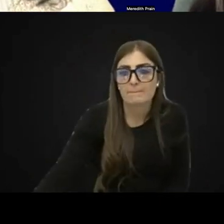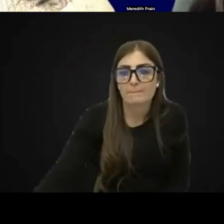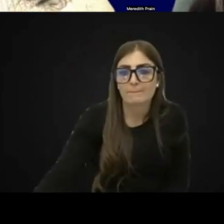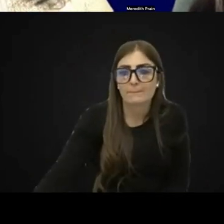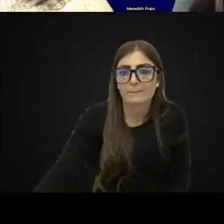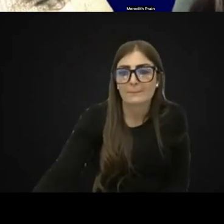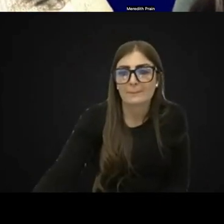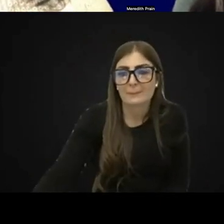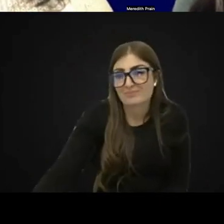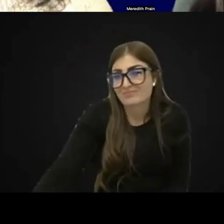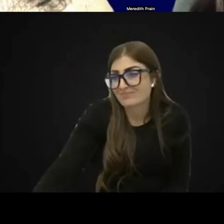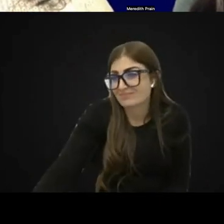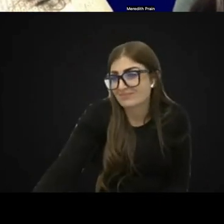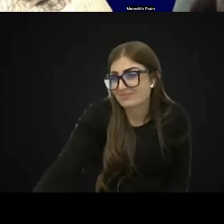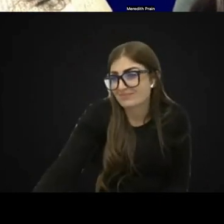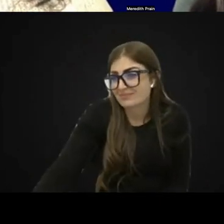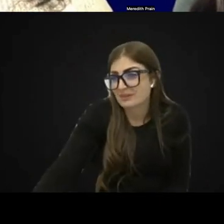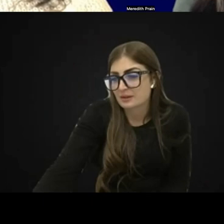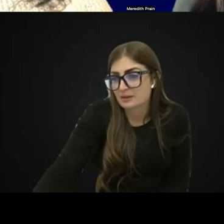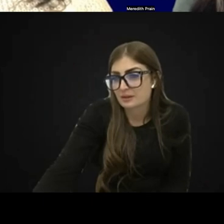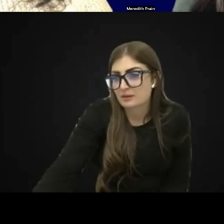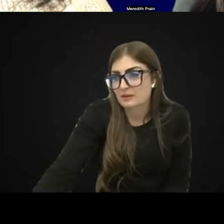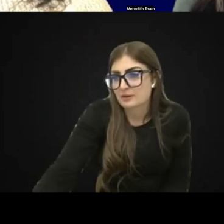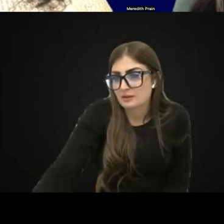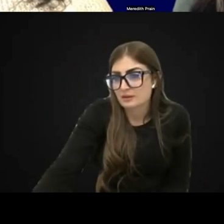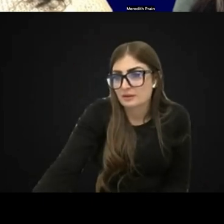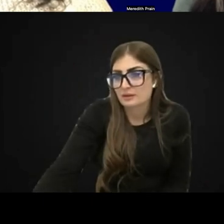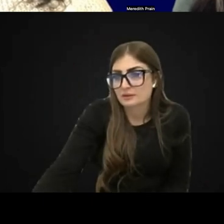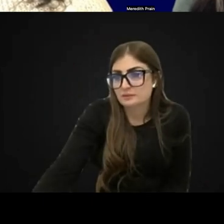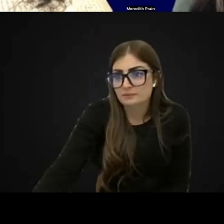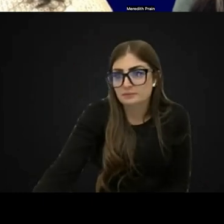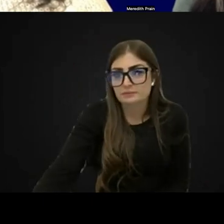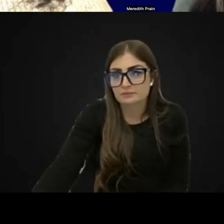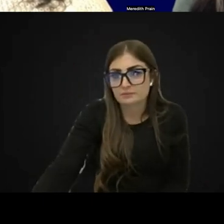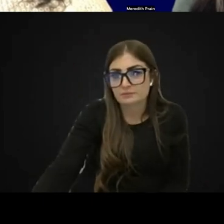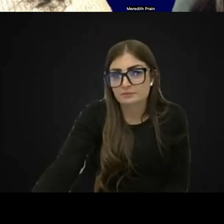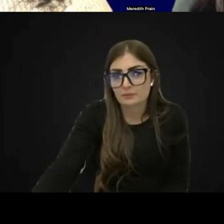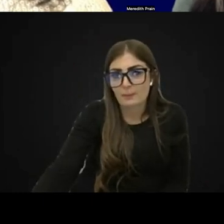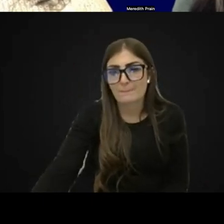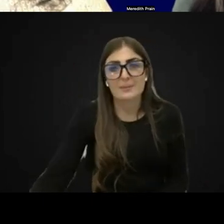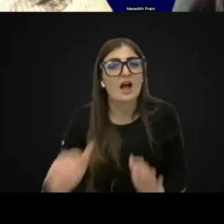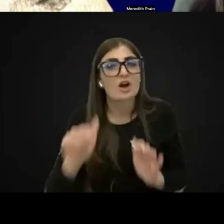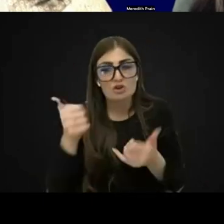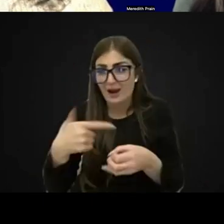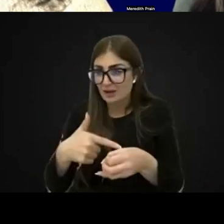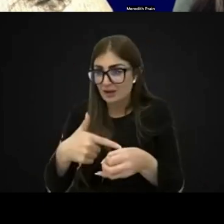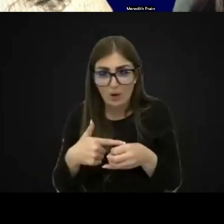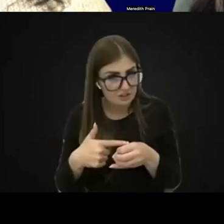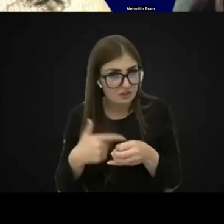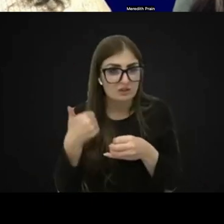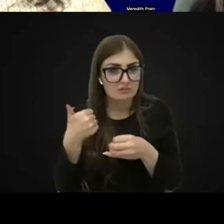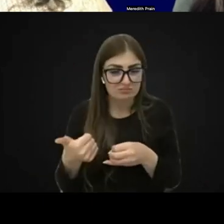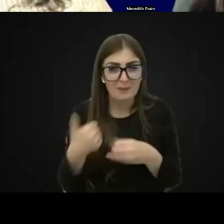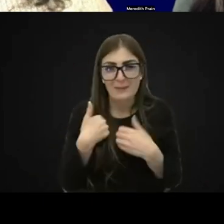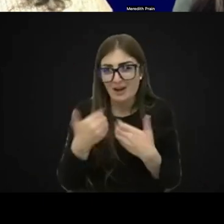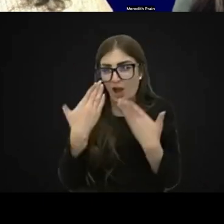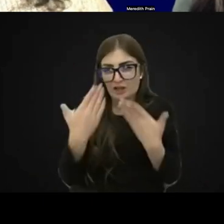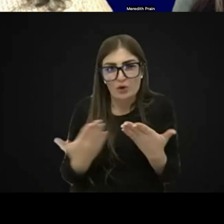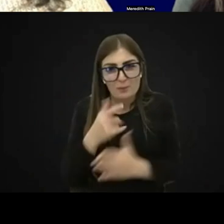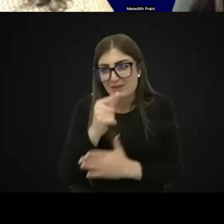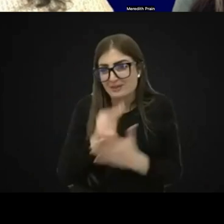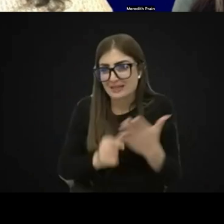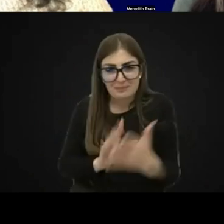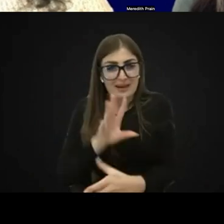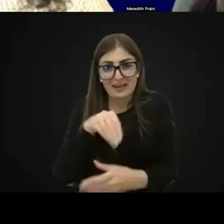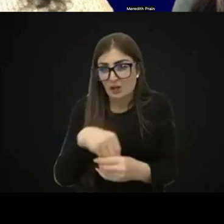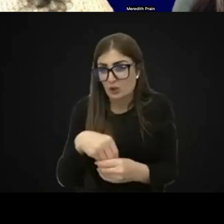I do know, Melinda, great question, Mel, but I'm not aware, I don't know about the disability inclusion model